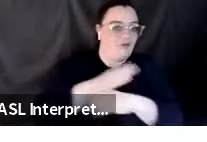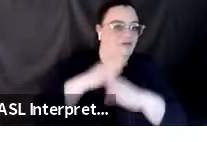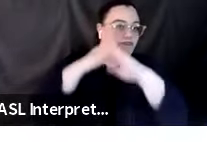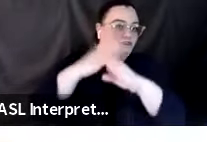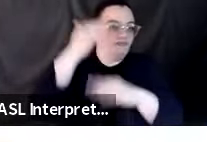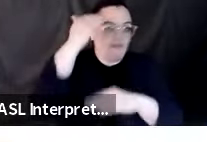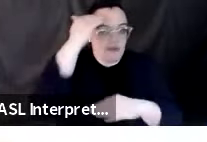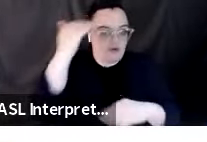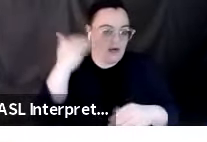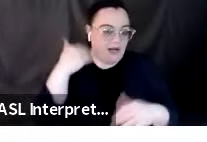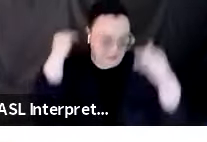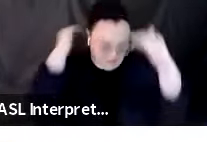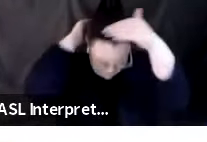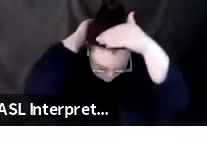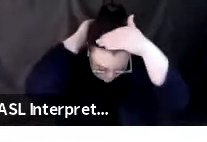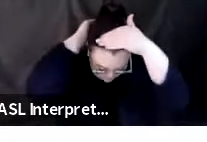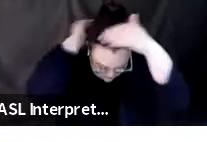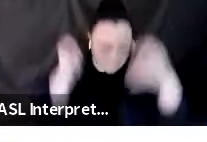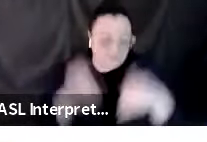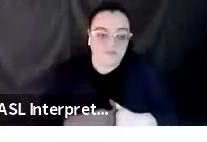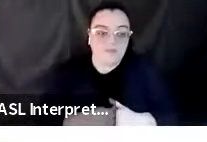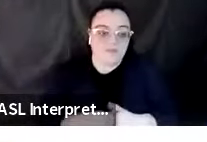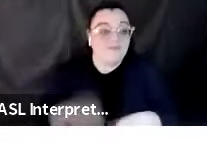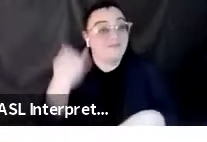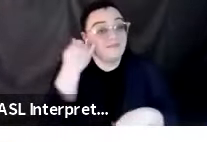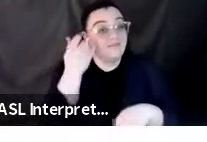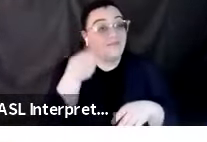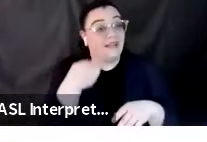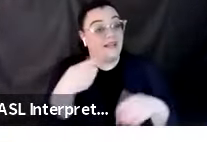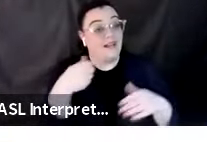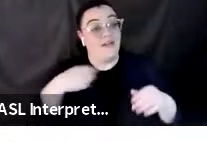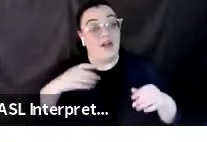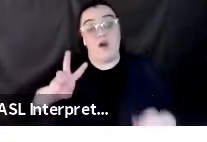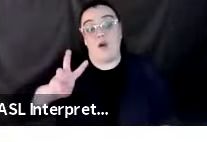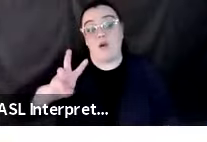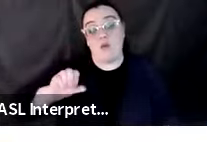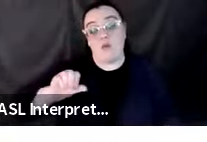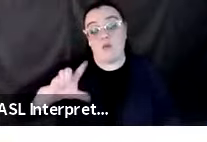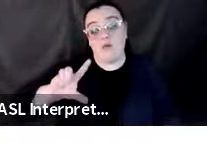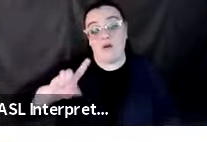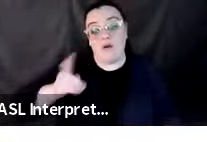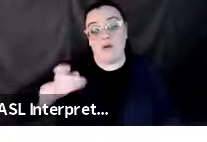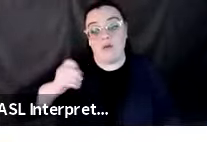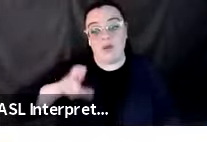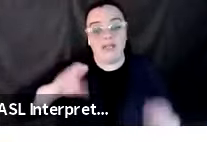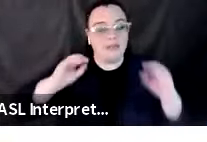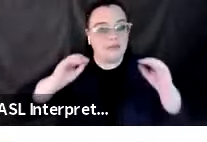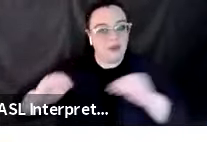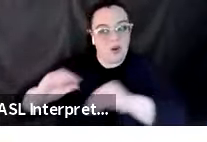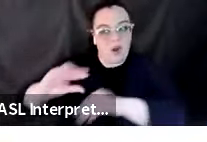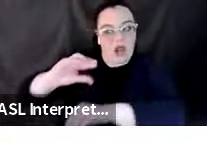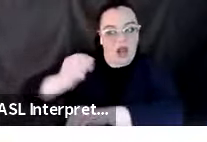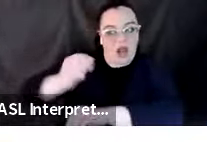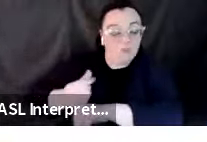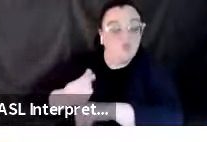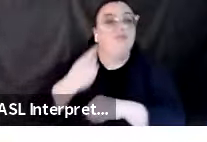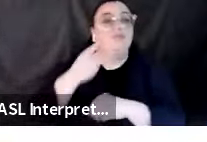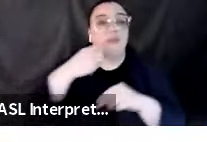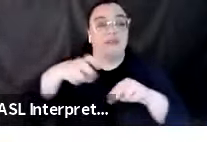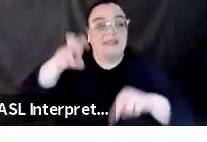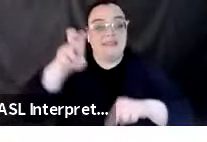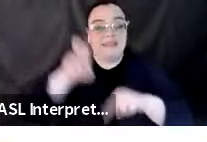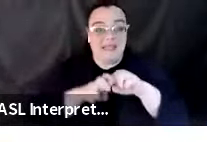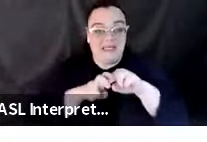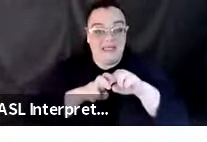much as you can. And if you're using a walker that doesn't have kind of a lock still, it might sit down or you might even get